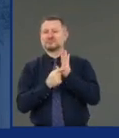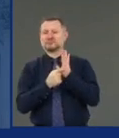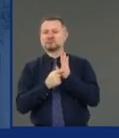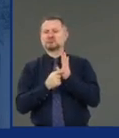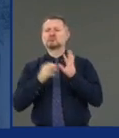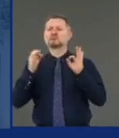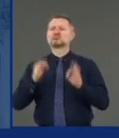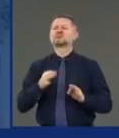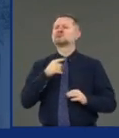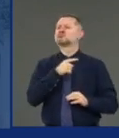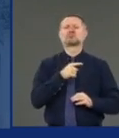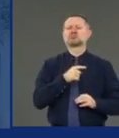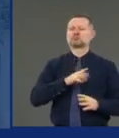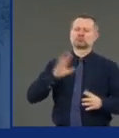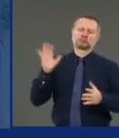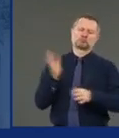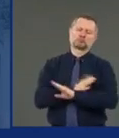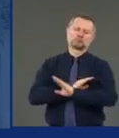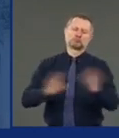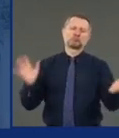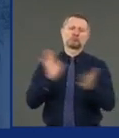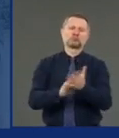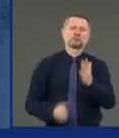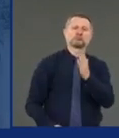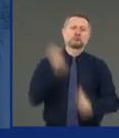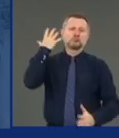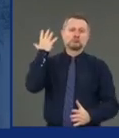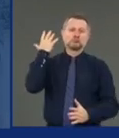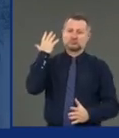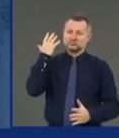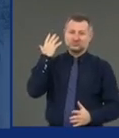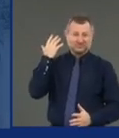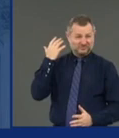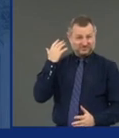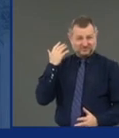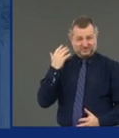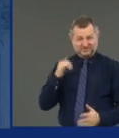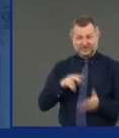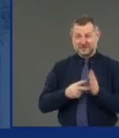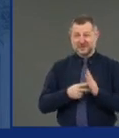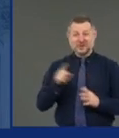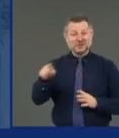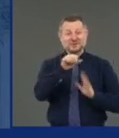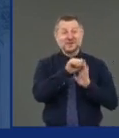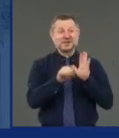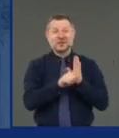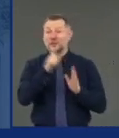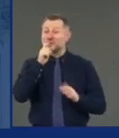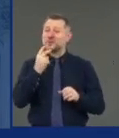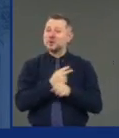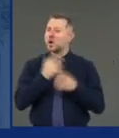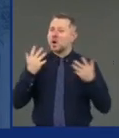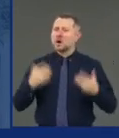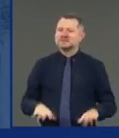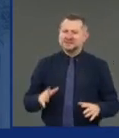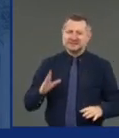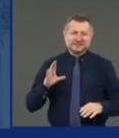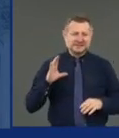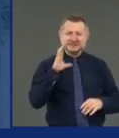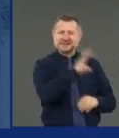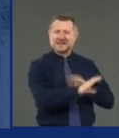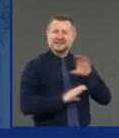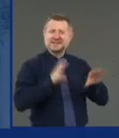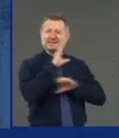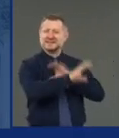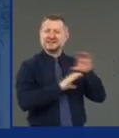What they did was they took the states that were already paying more money